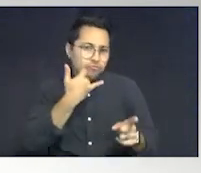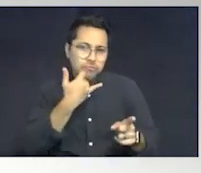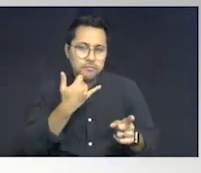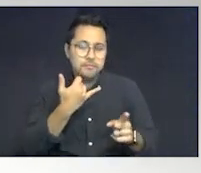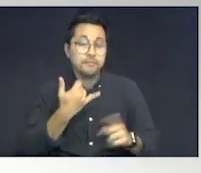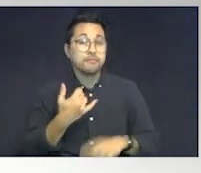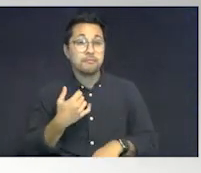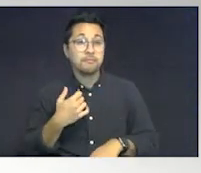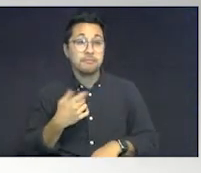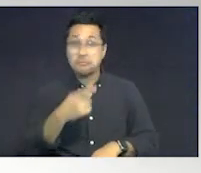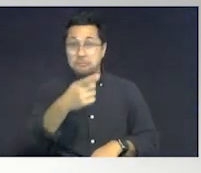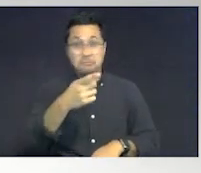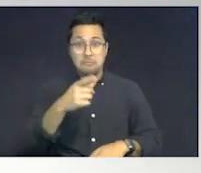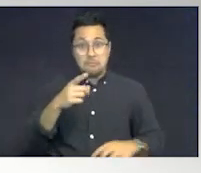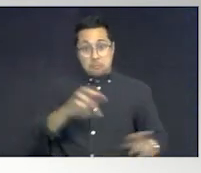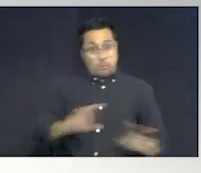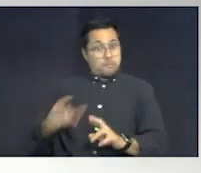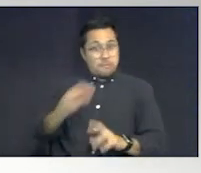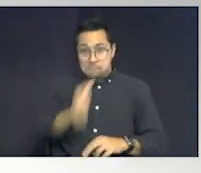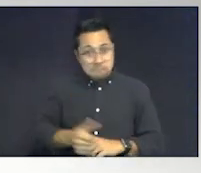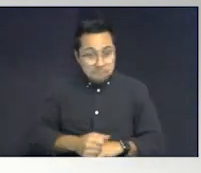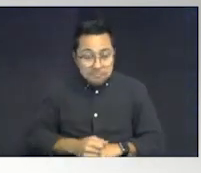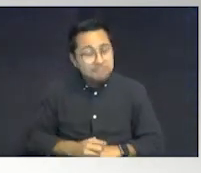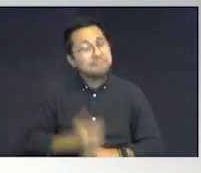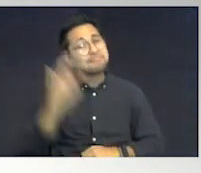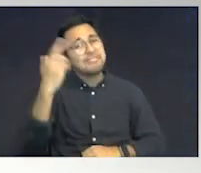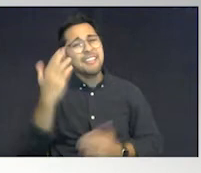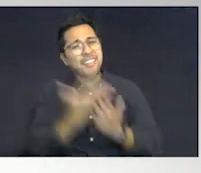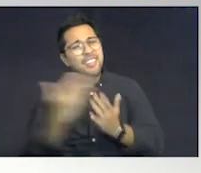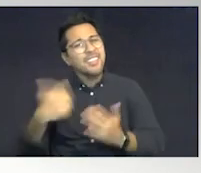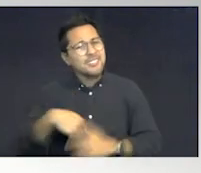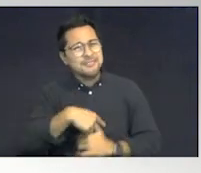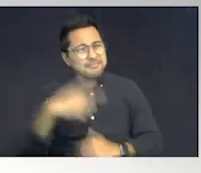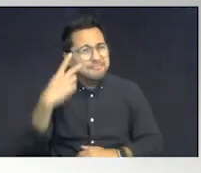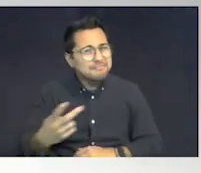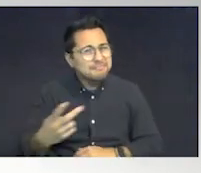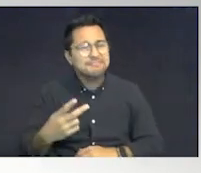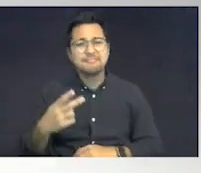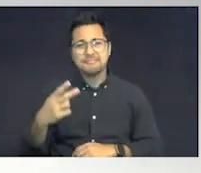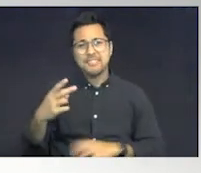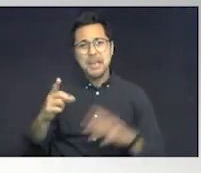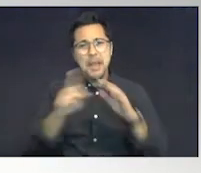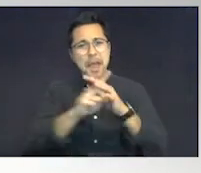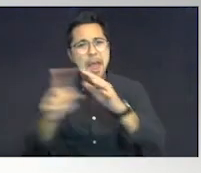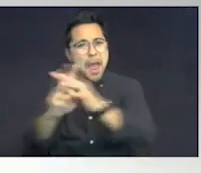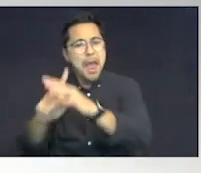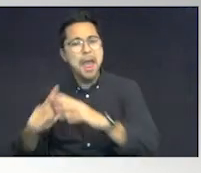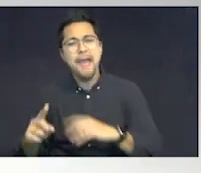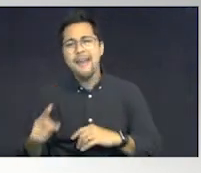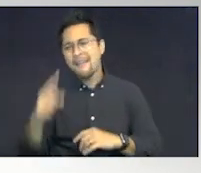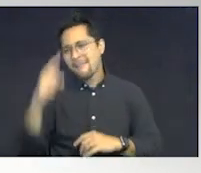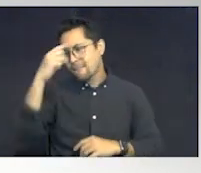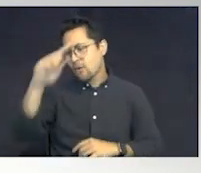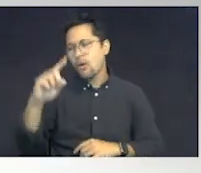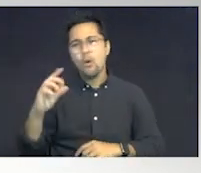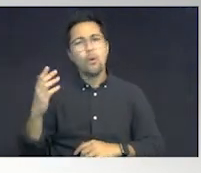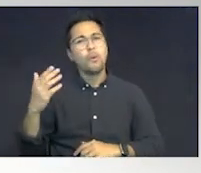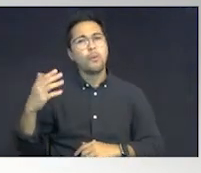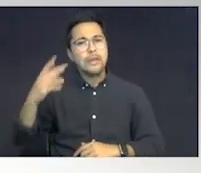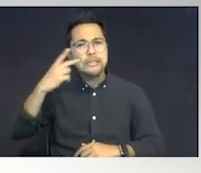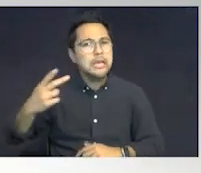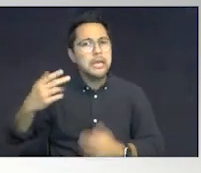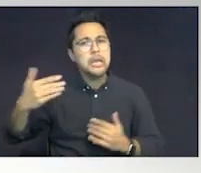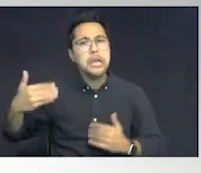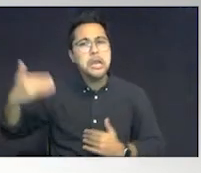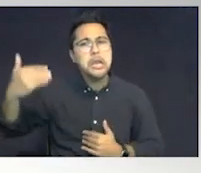You are not prepared. The things that we are seeing now, which is going to be coming up in slides as far as what our trends are, you cannot